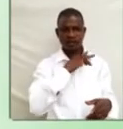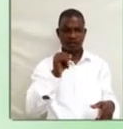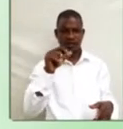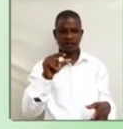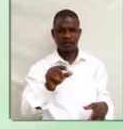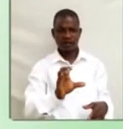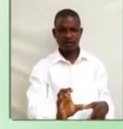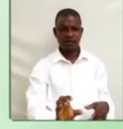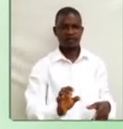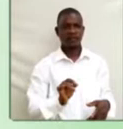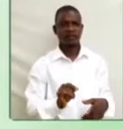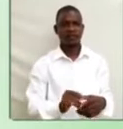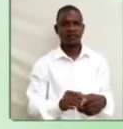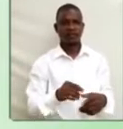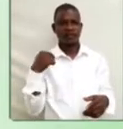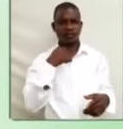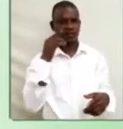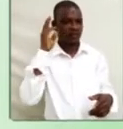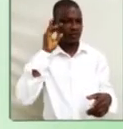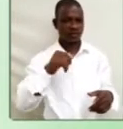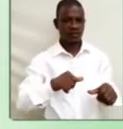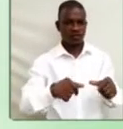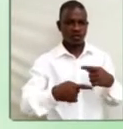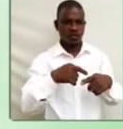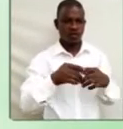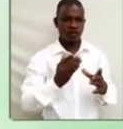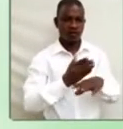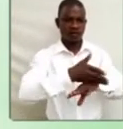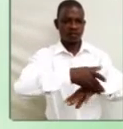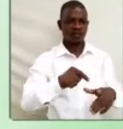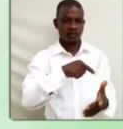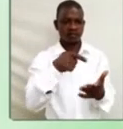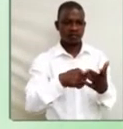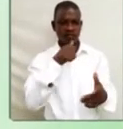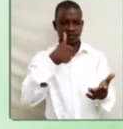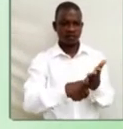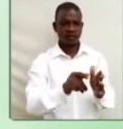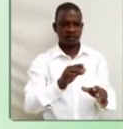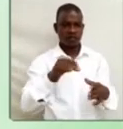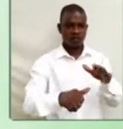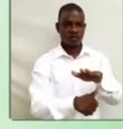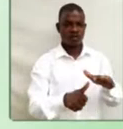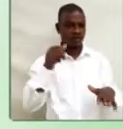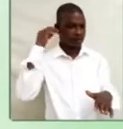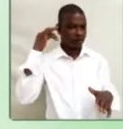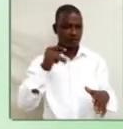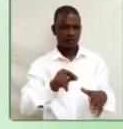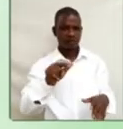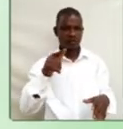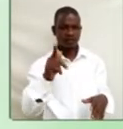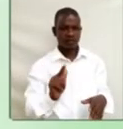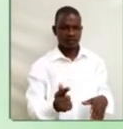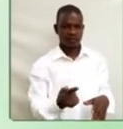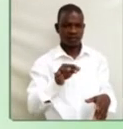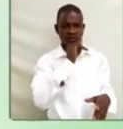S. We will still come across this letter under sounds G, S